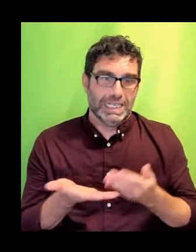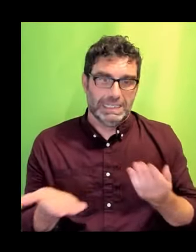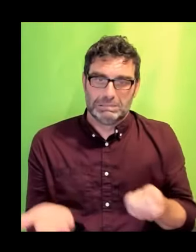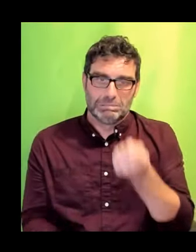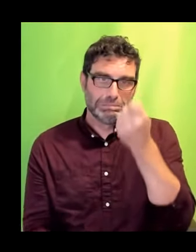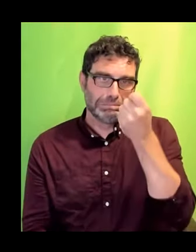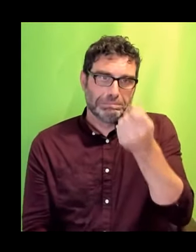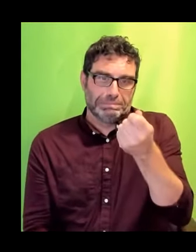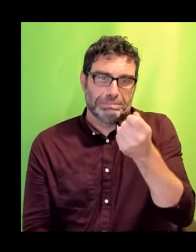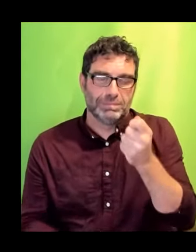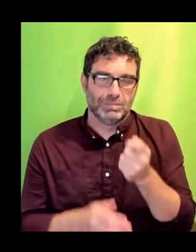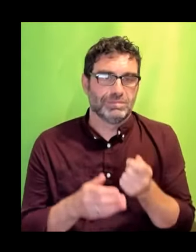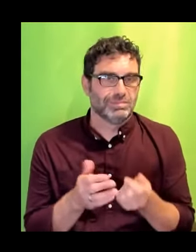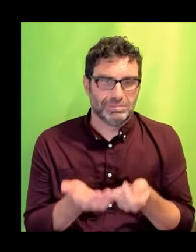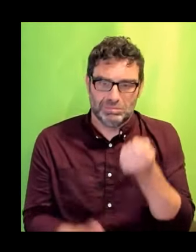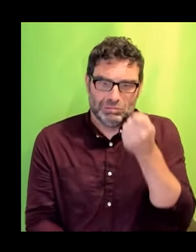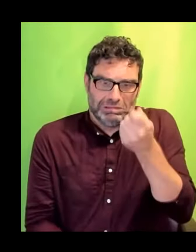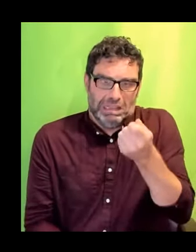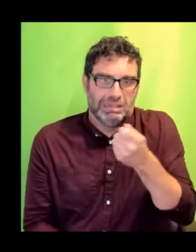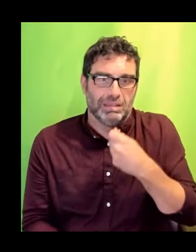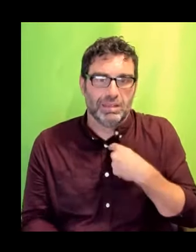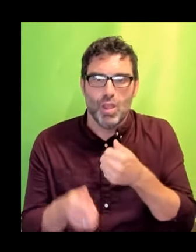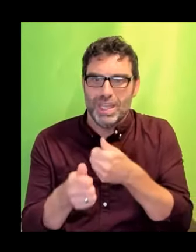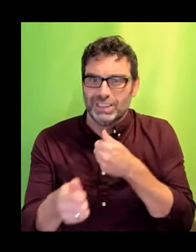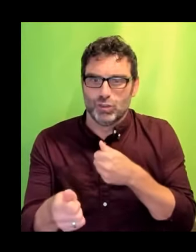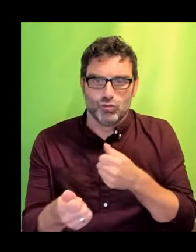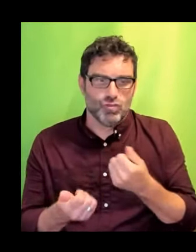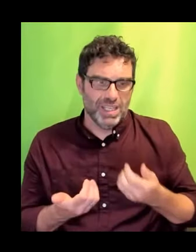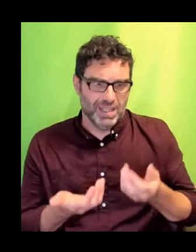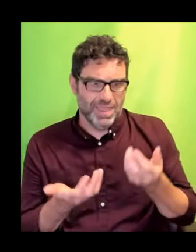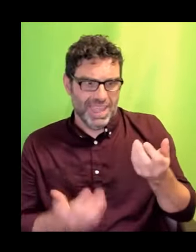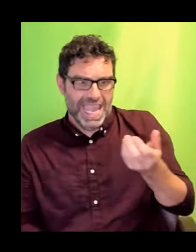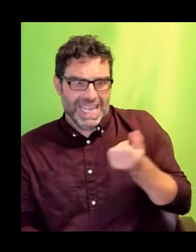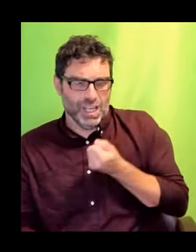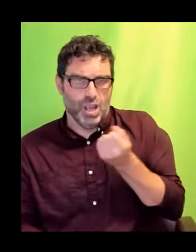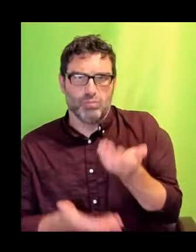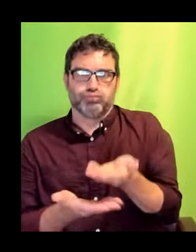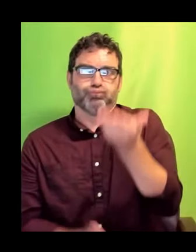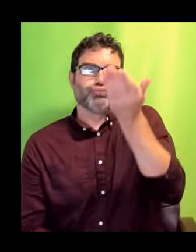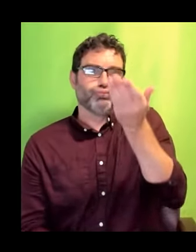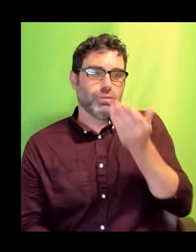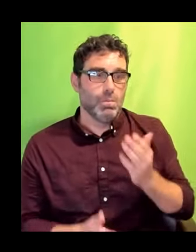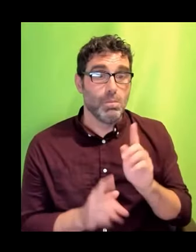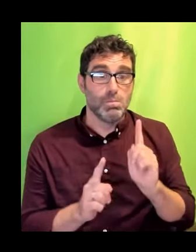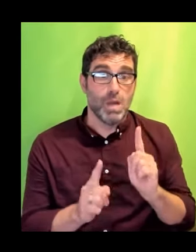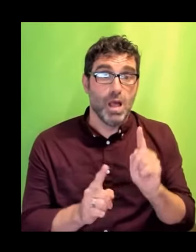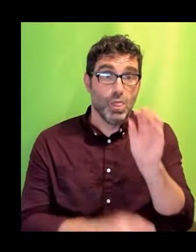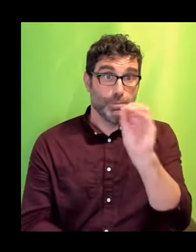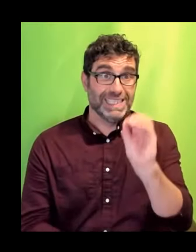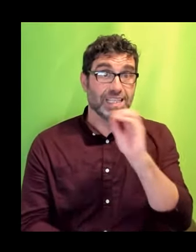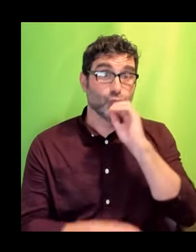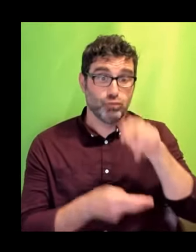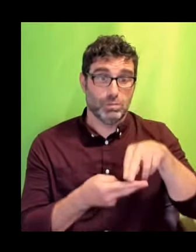yet make a huge difference to getting those percentages up behind the scenes. We need these spaces to be truly